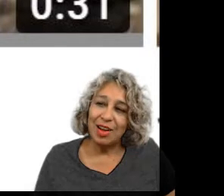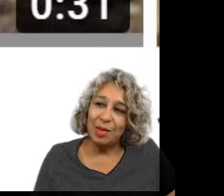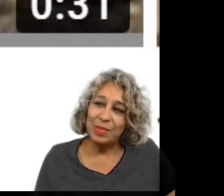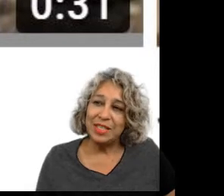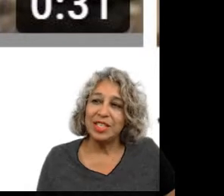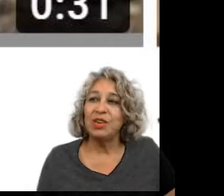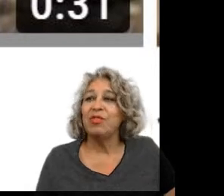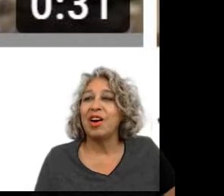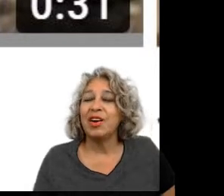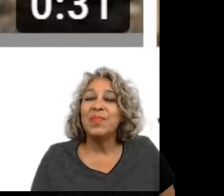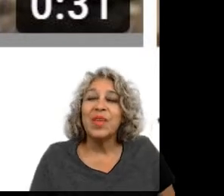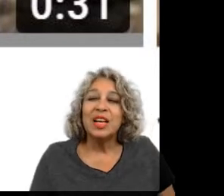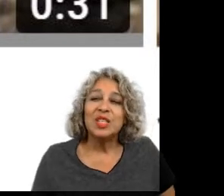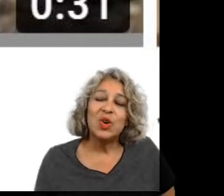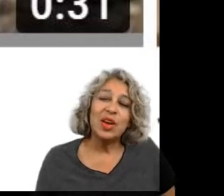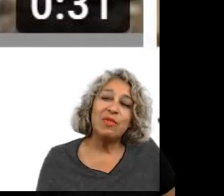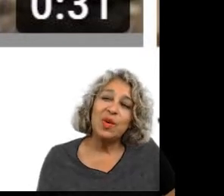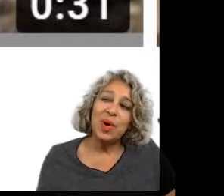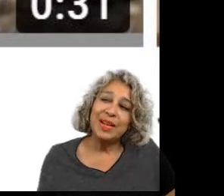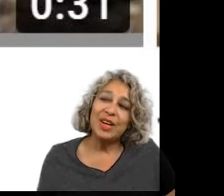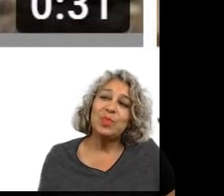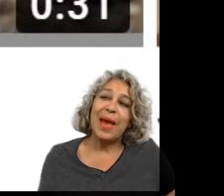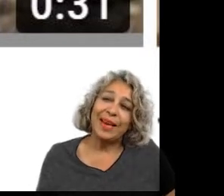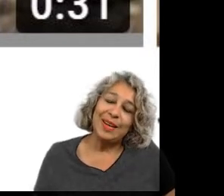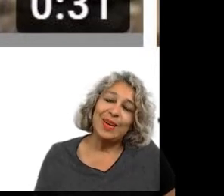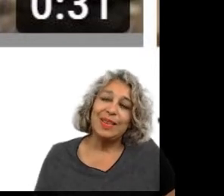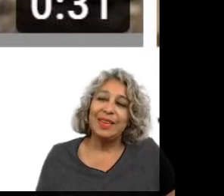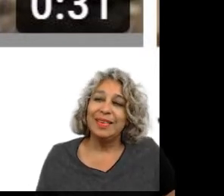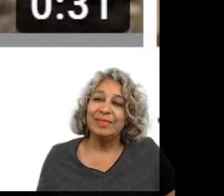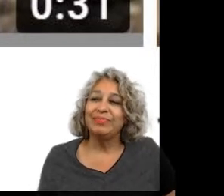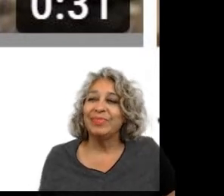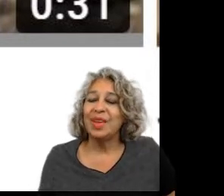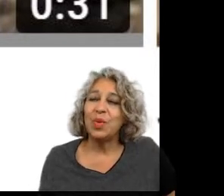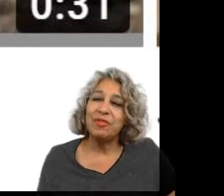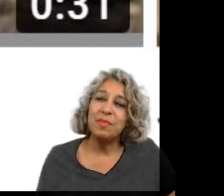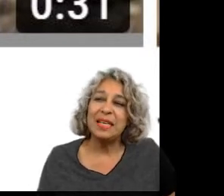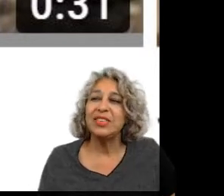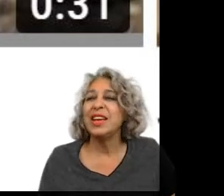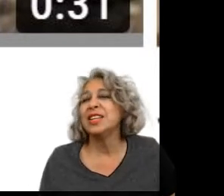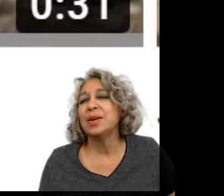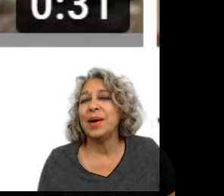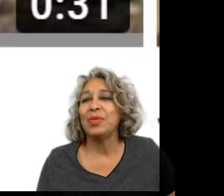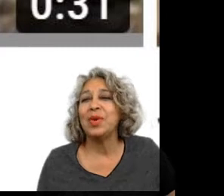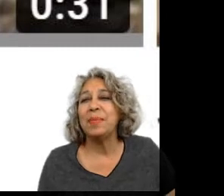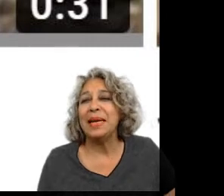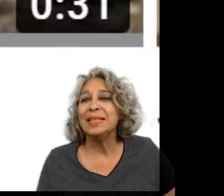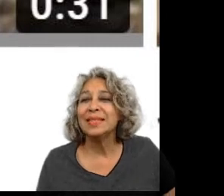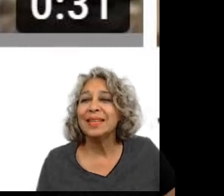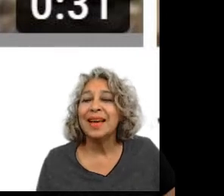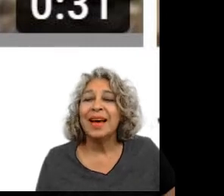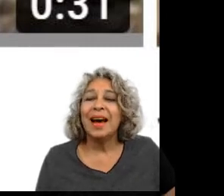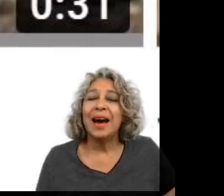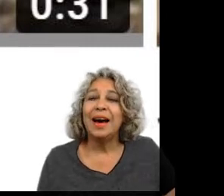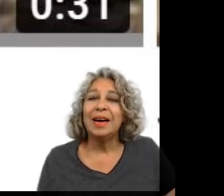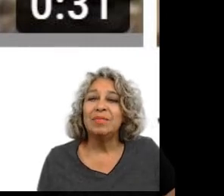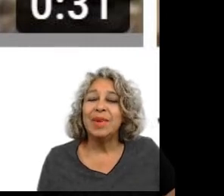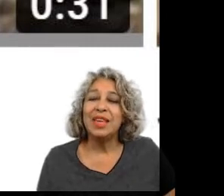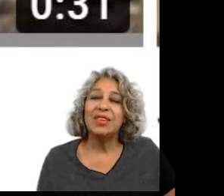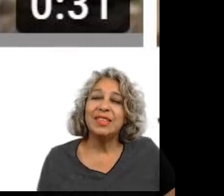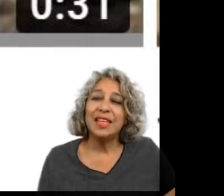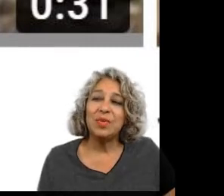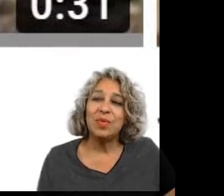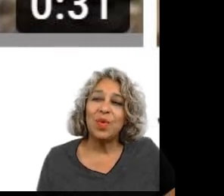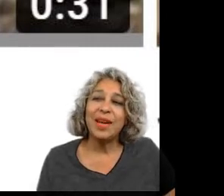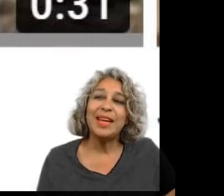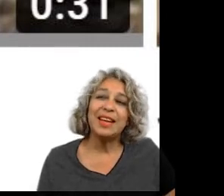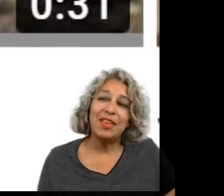he's accomplished so far so if you want to go back and look at the the one from yesterday it took about three minutes um and